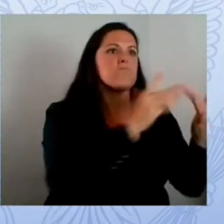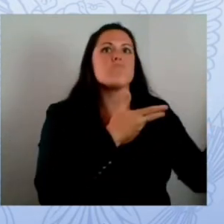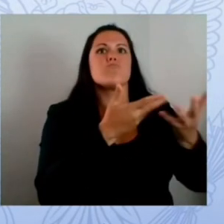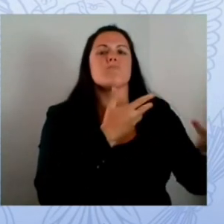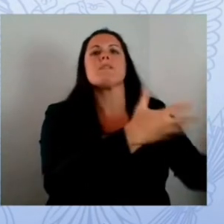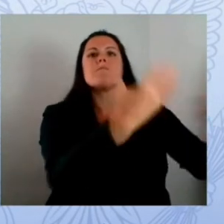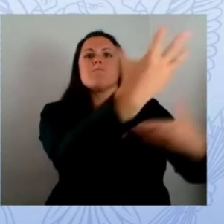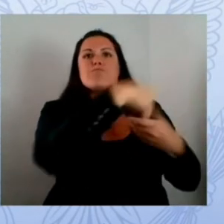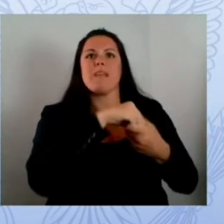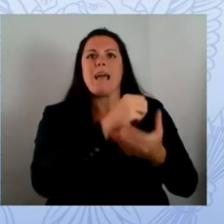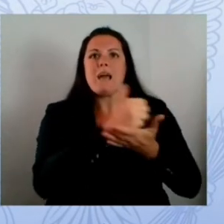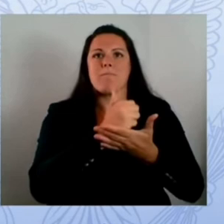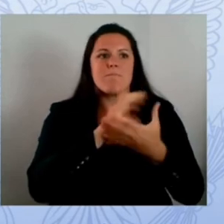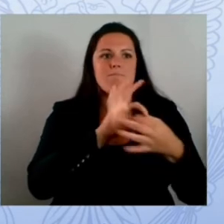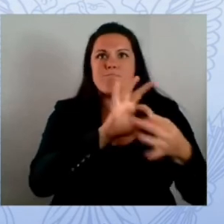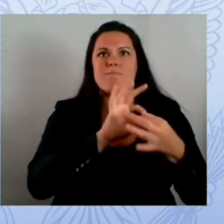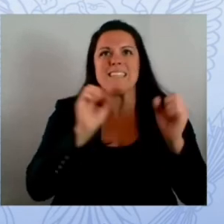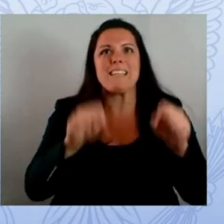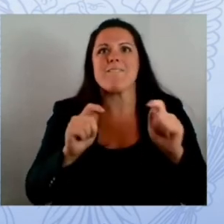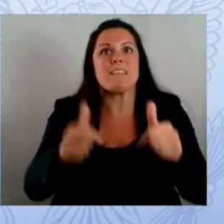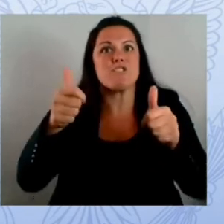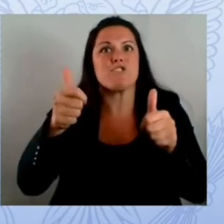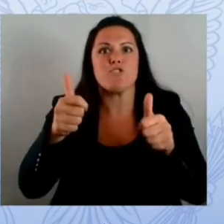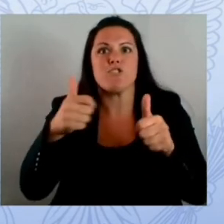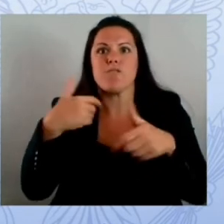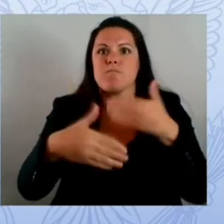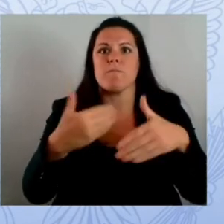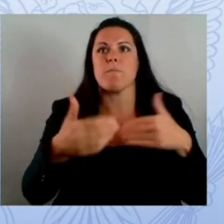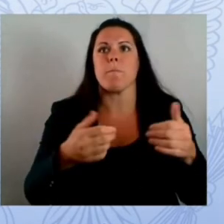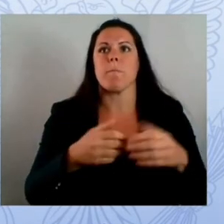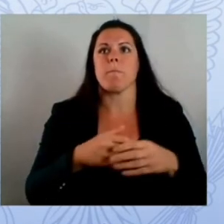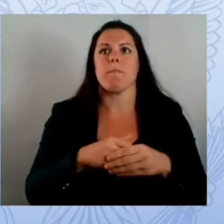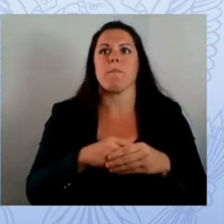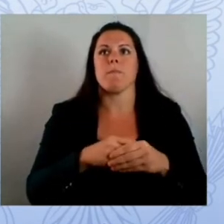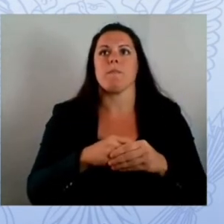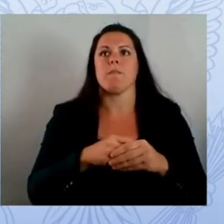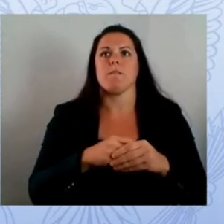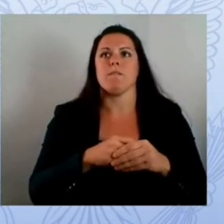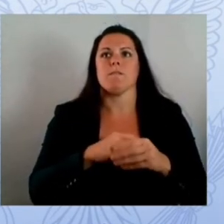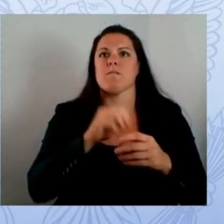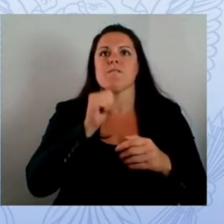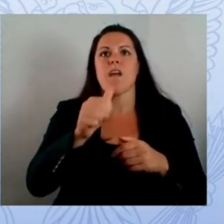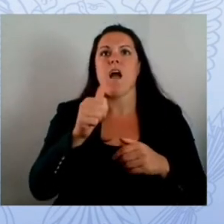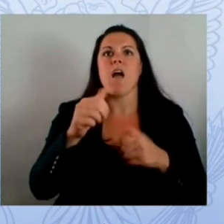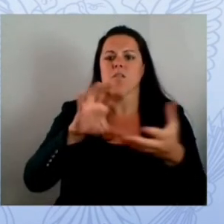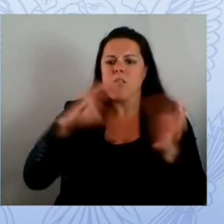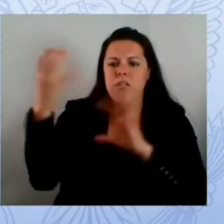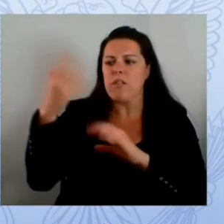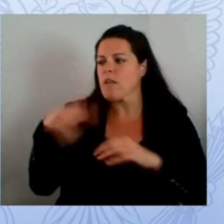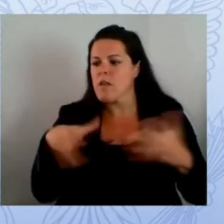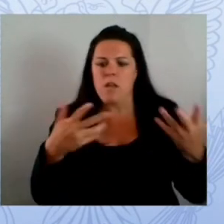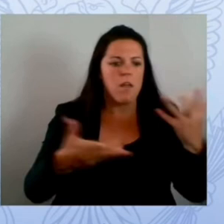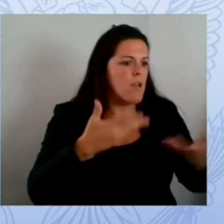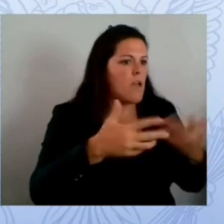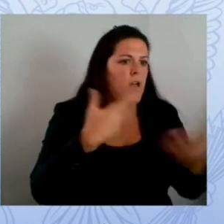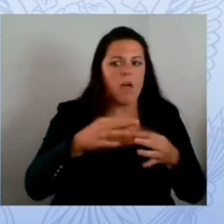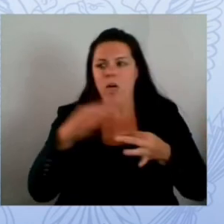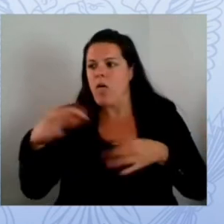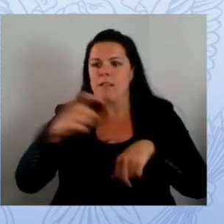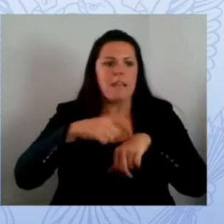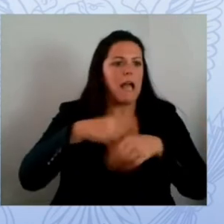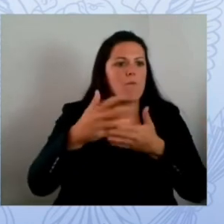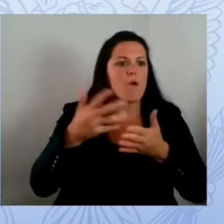because timeliness does matter and that's what was on display here we were able to send in a